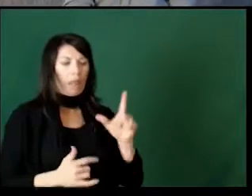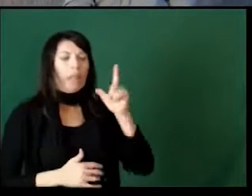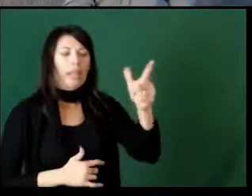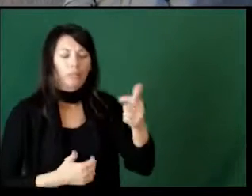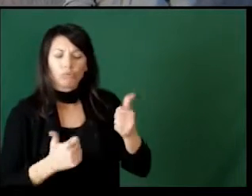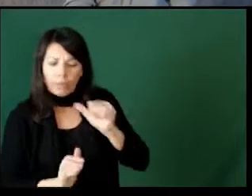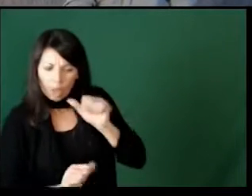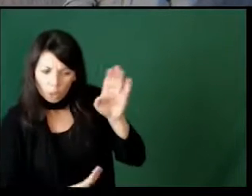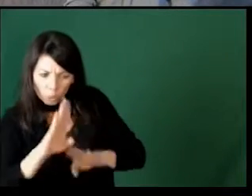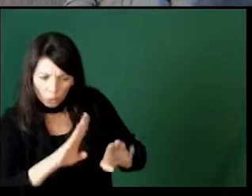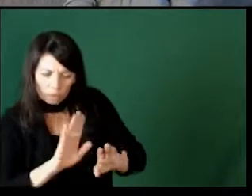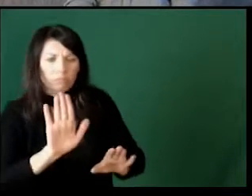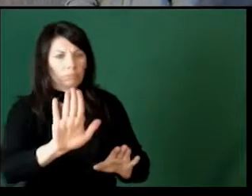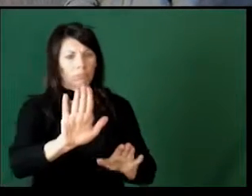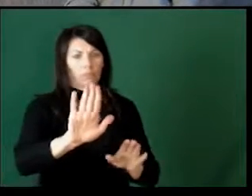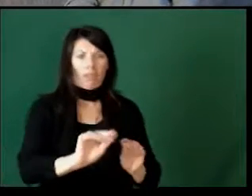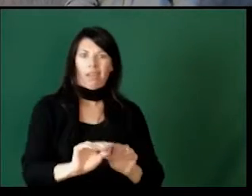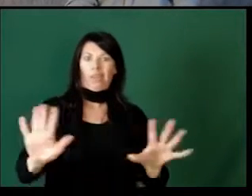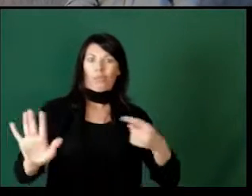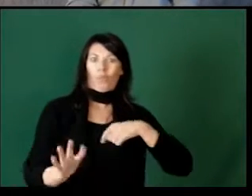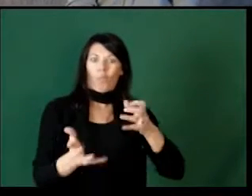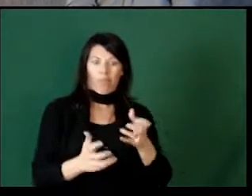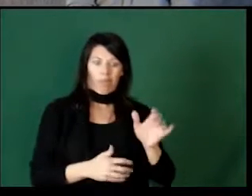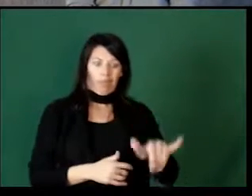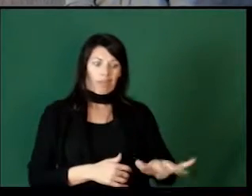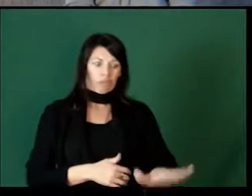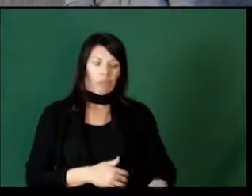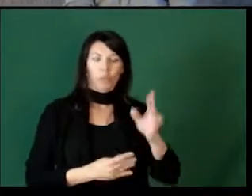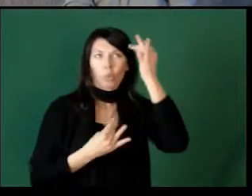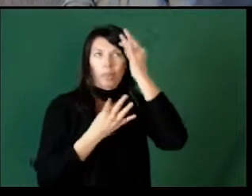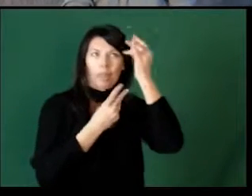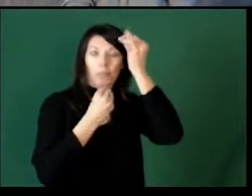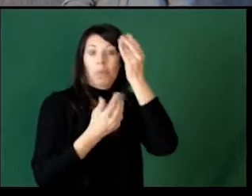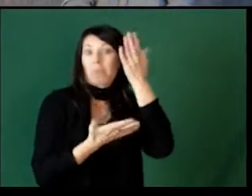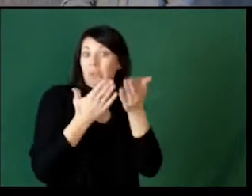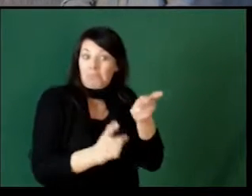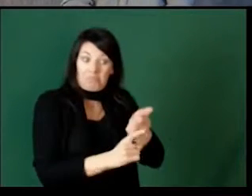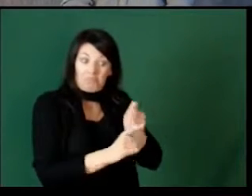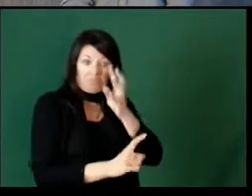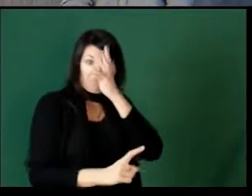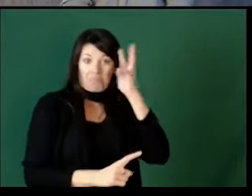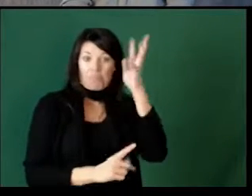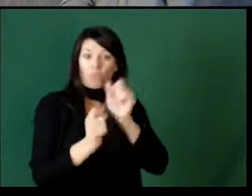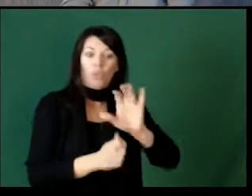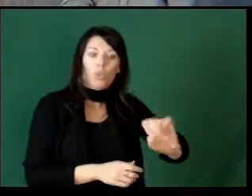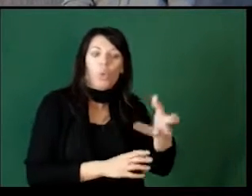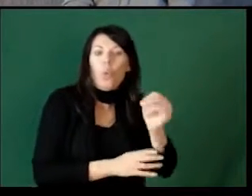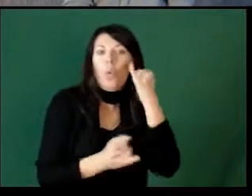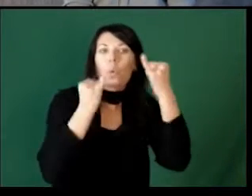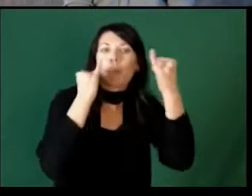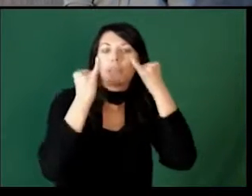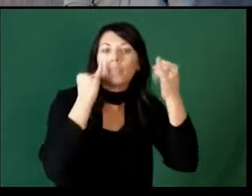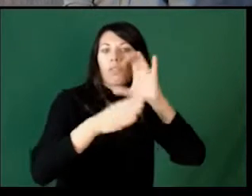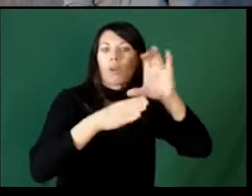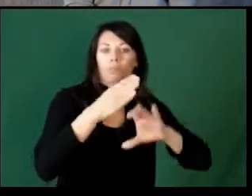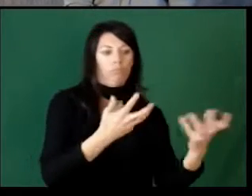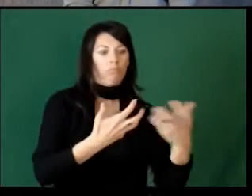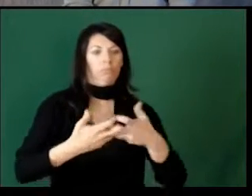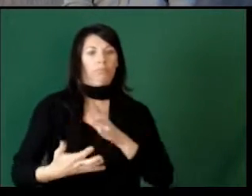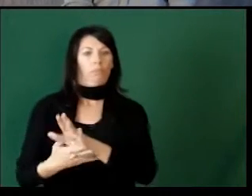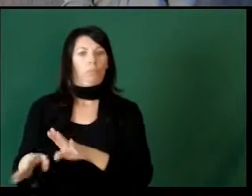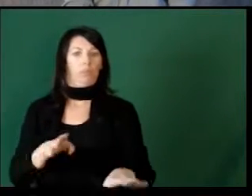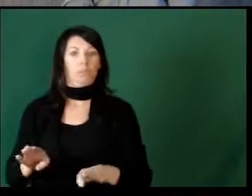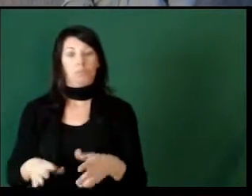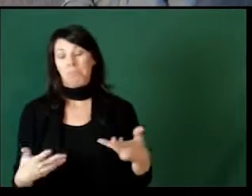not to worry about it. Obviously, we do want them to think about it some, maybe even come up with their own ideas for consequences that would